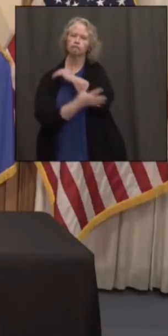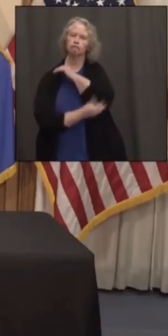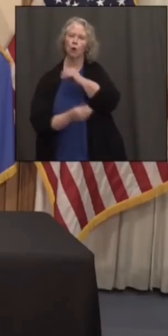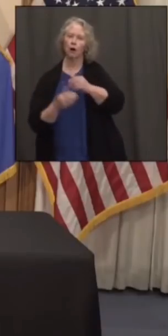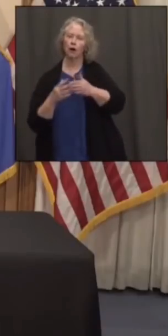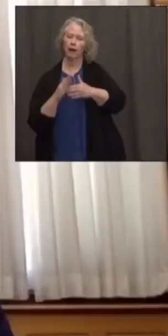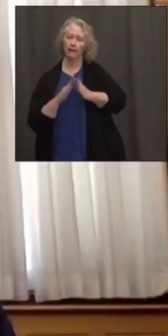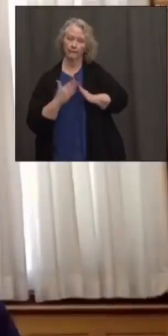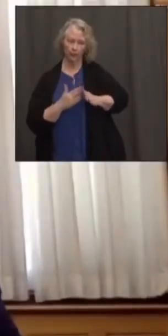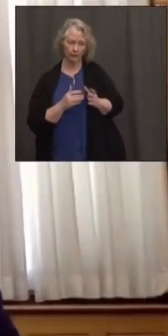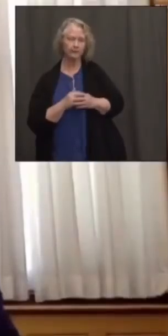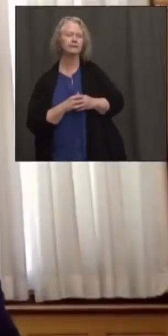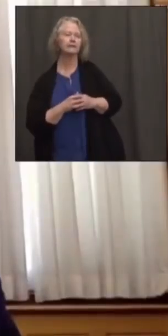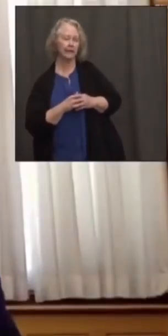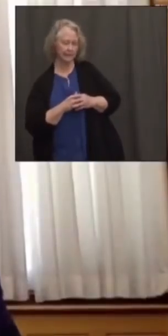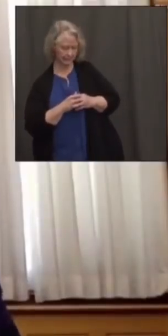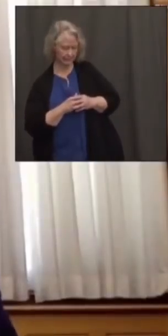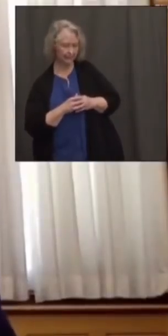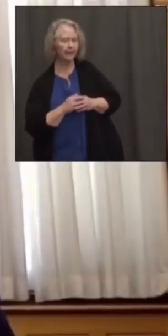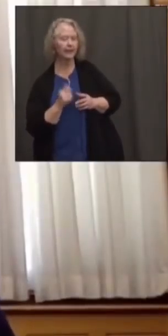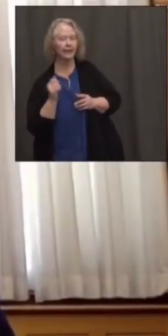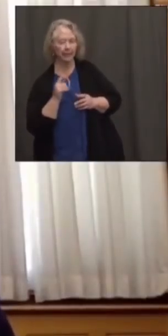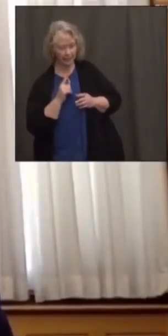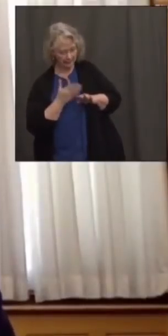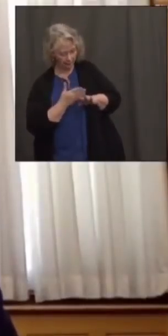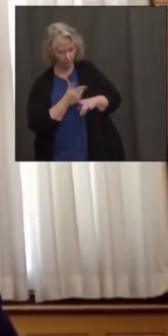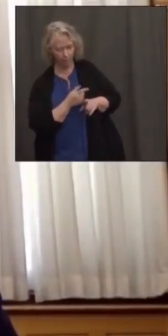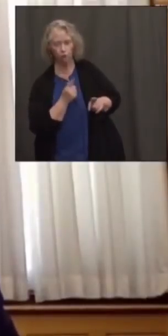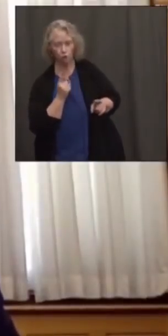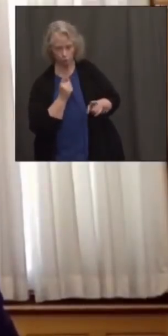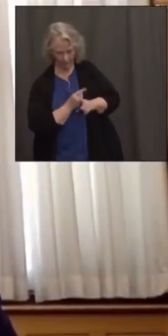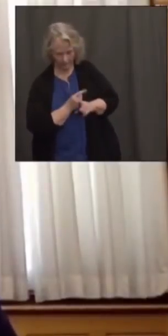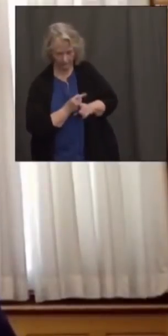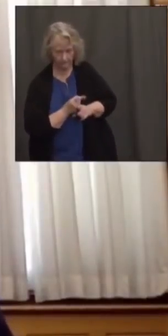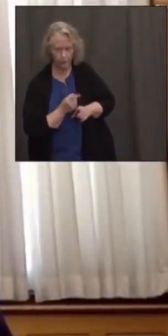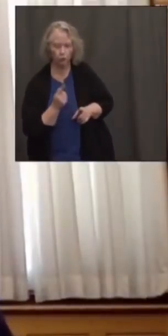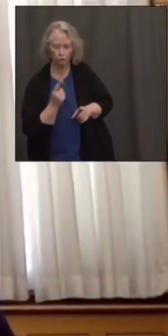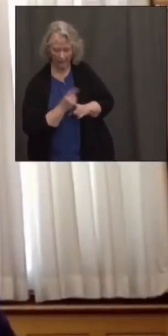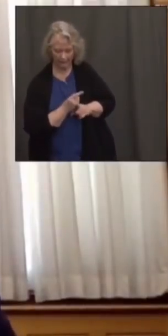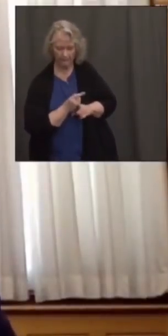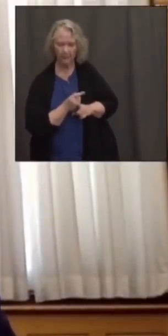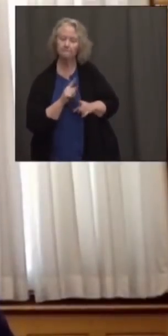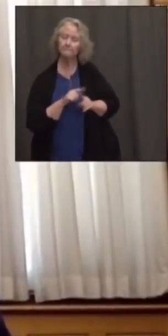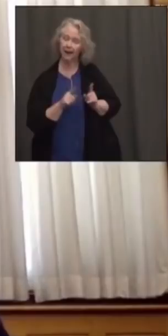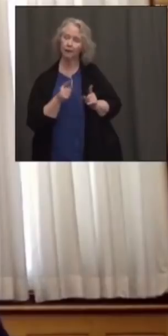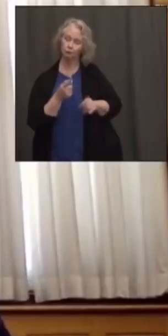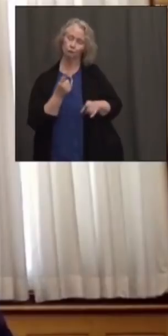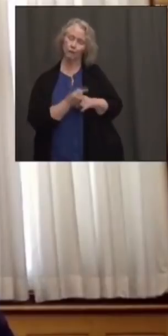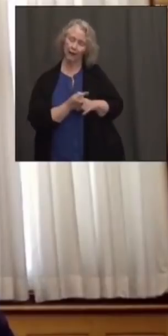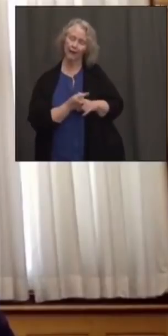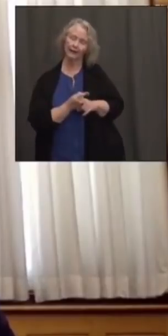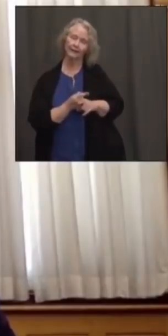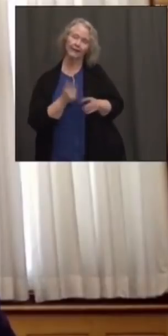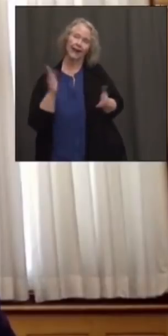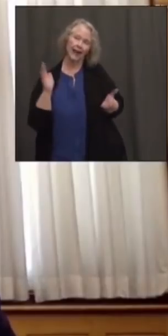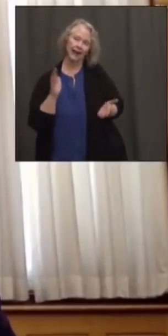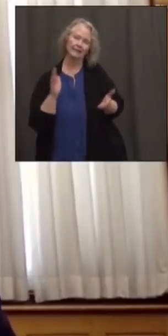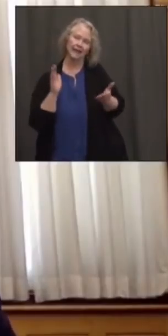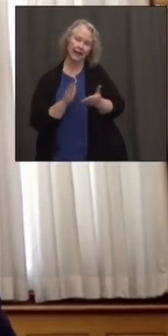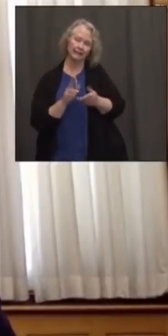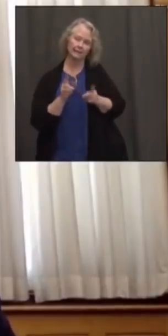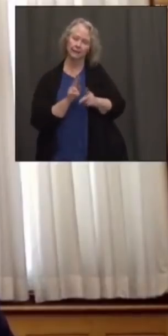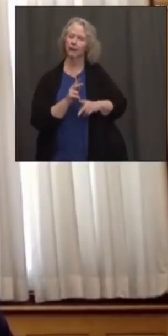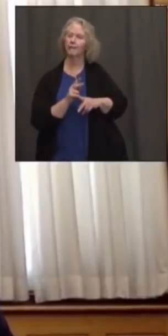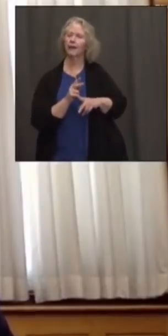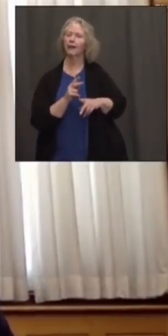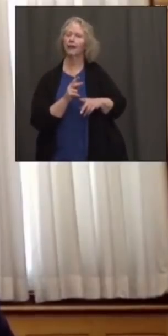Yeah, I mean, it's been improving, as you point out, but you're also right that the progress is slower now. There are less people who have